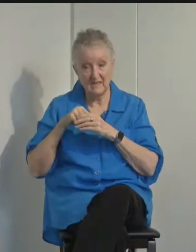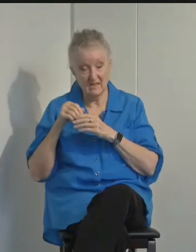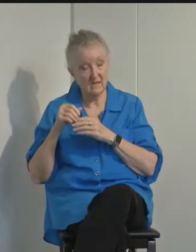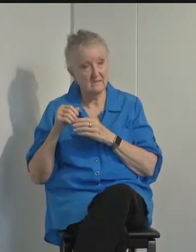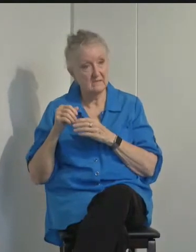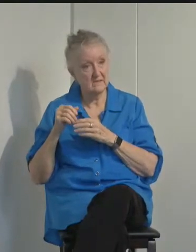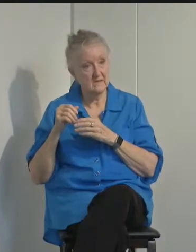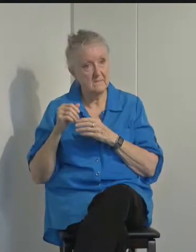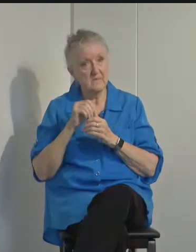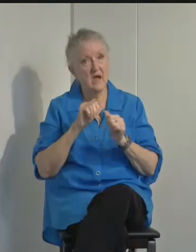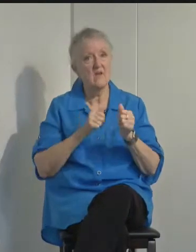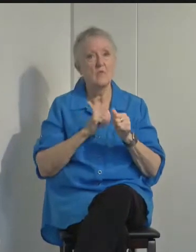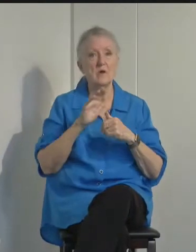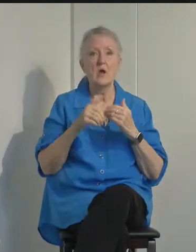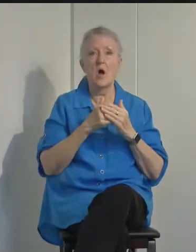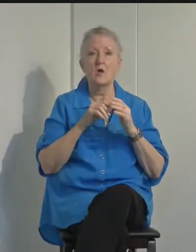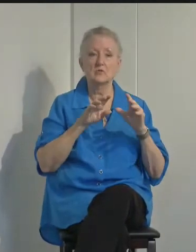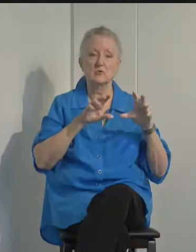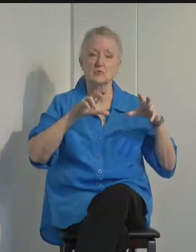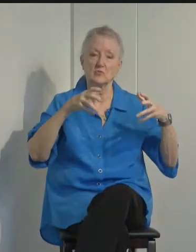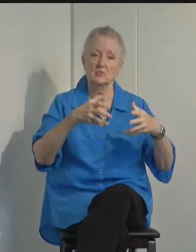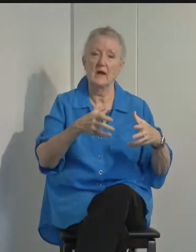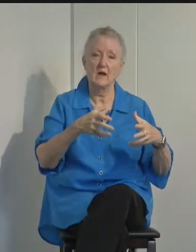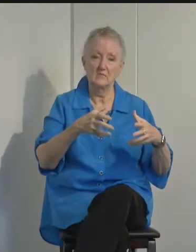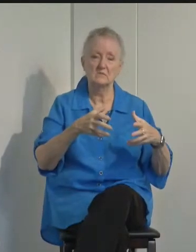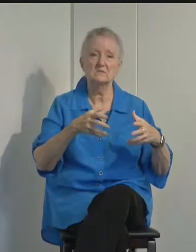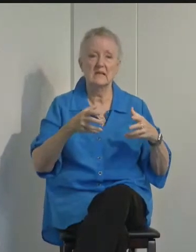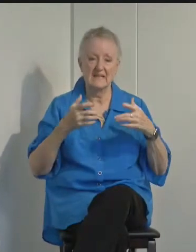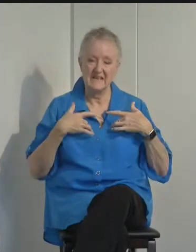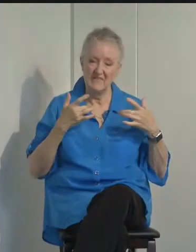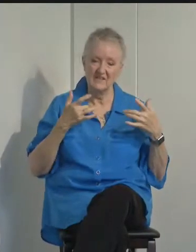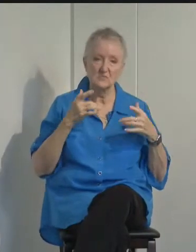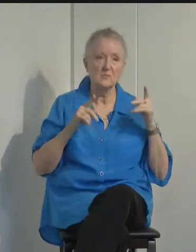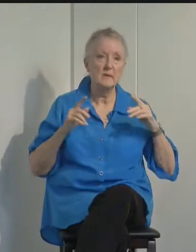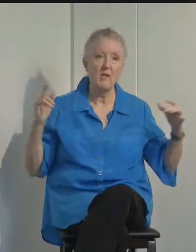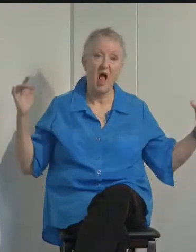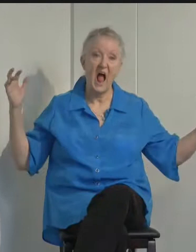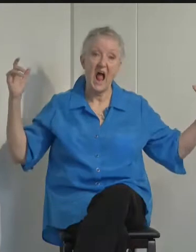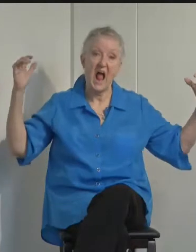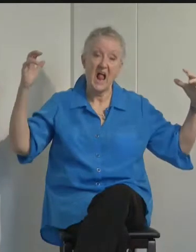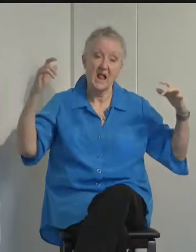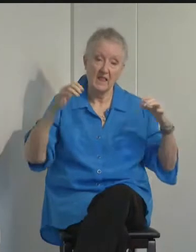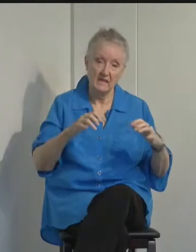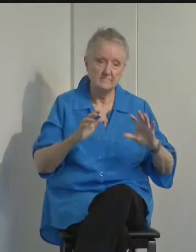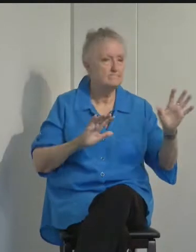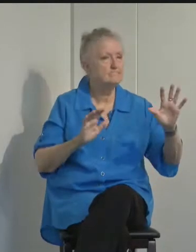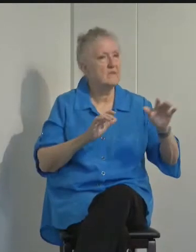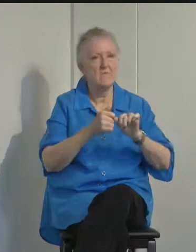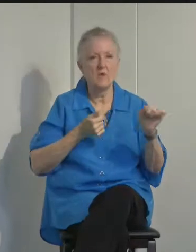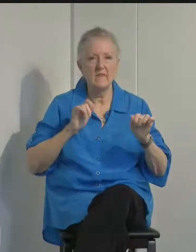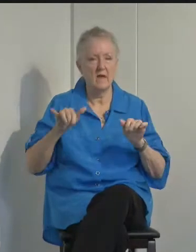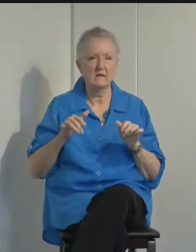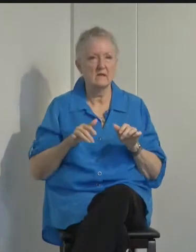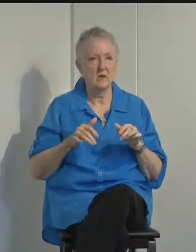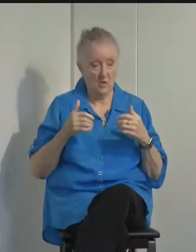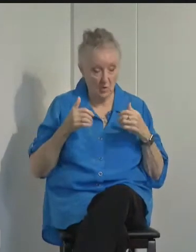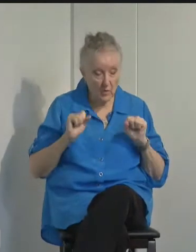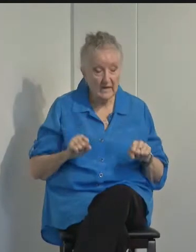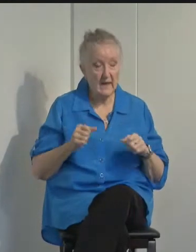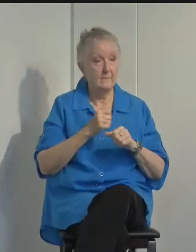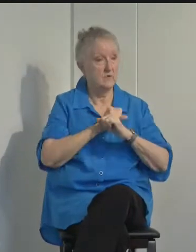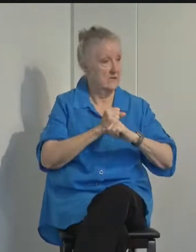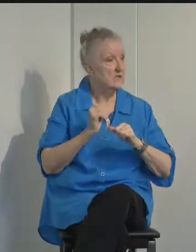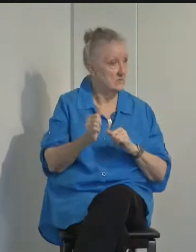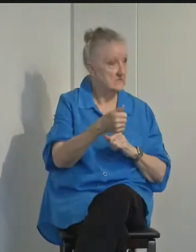Avoid all crowds and events where people come together. We have the means to protect ourselves